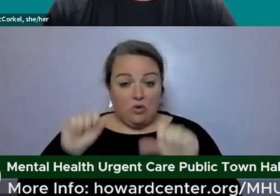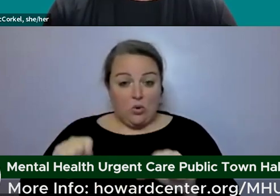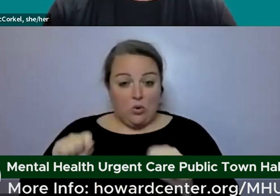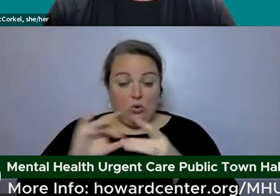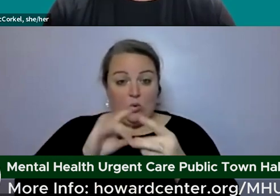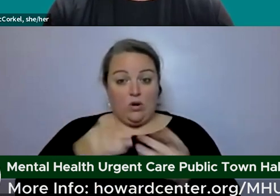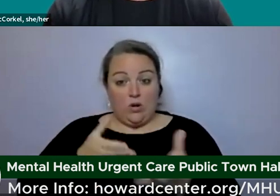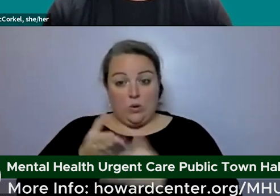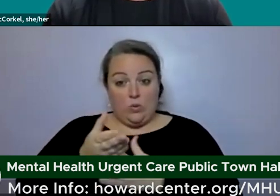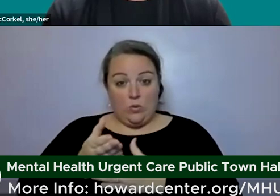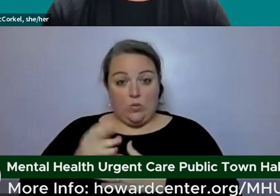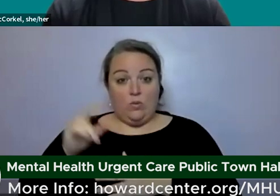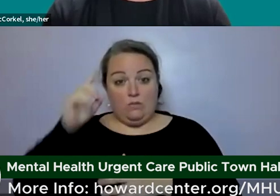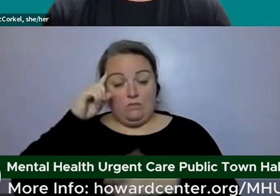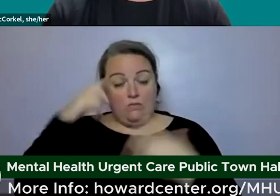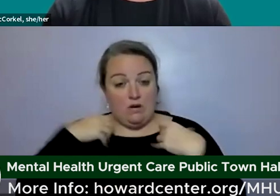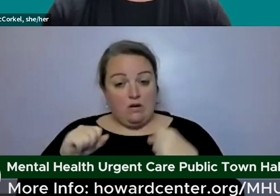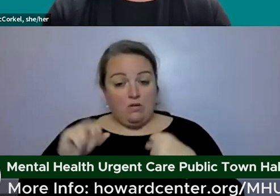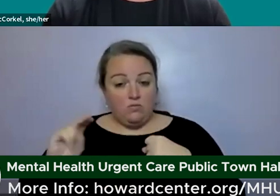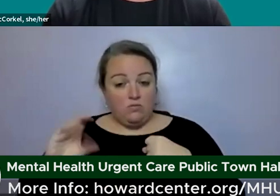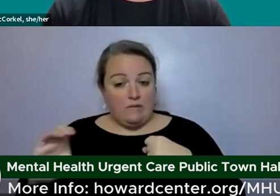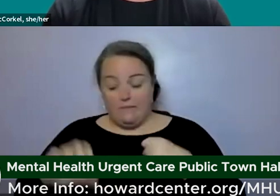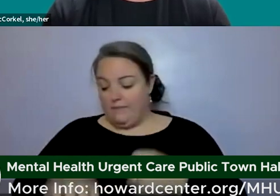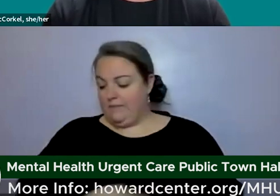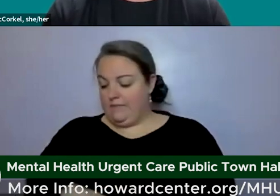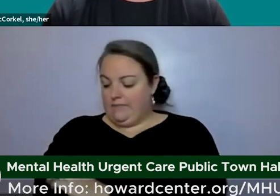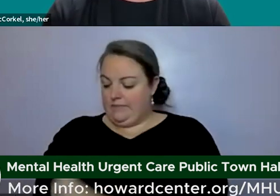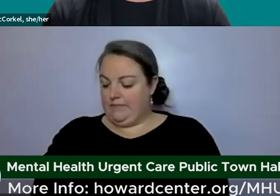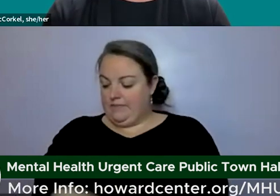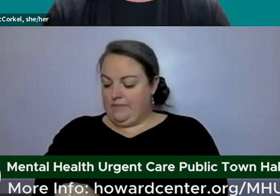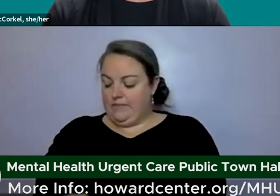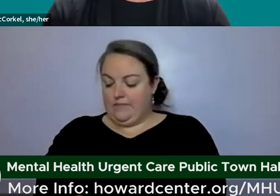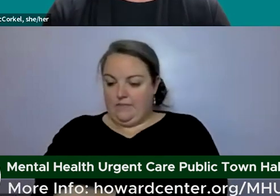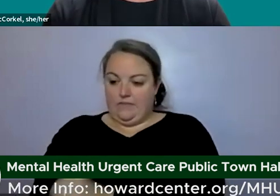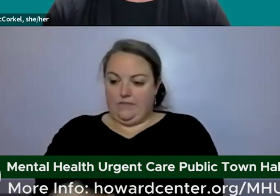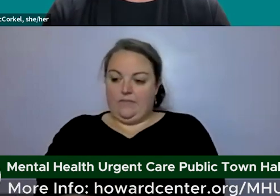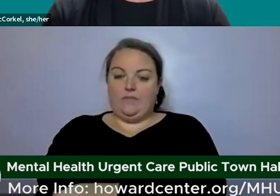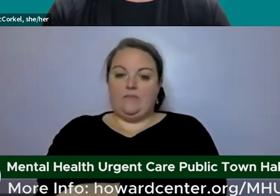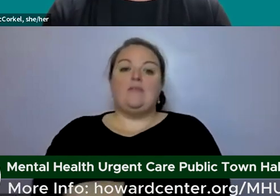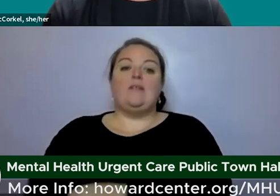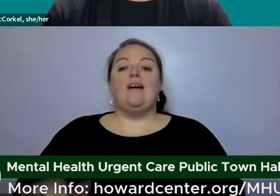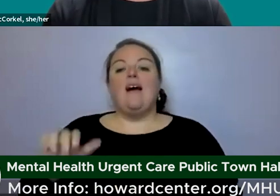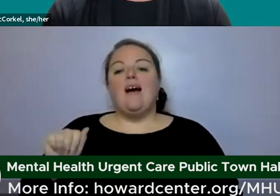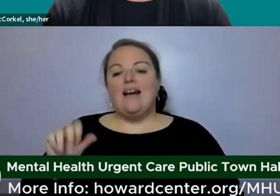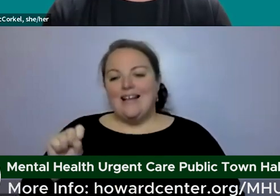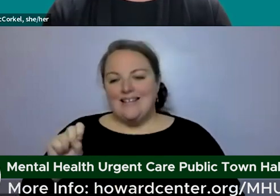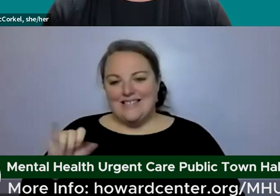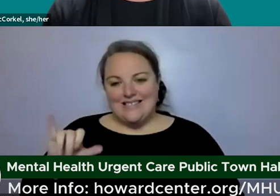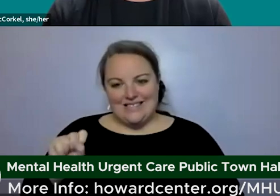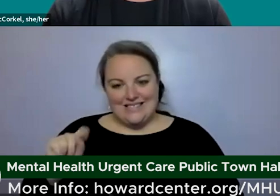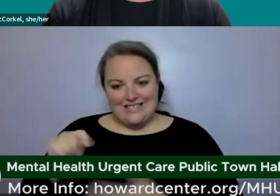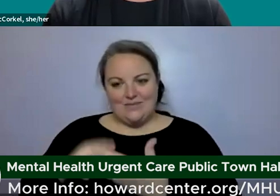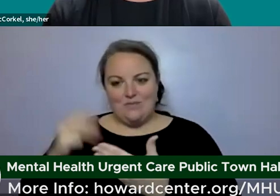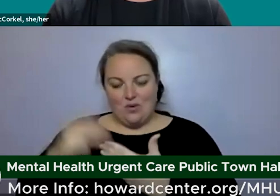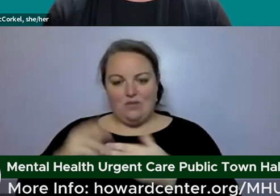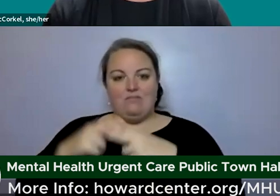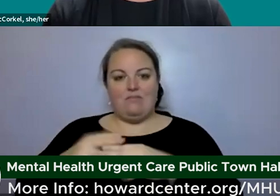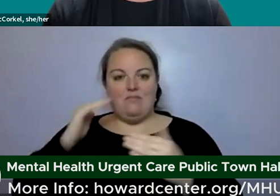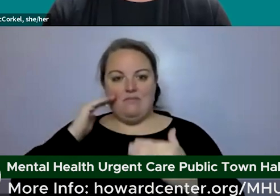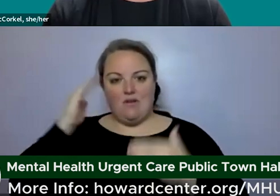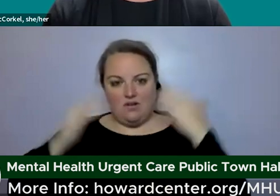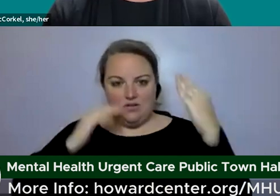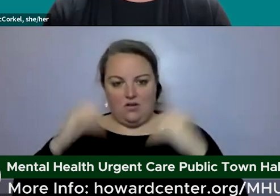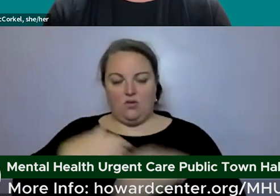care visit that's a great question so howard center now calls the assist program our adult crisis